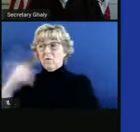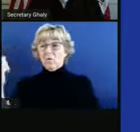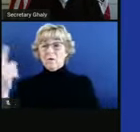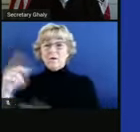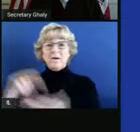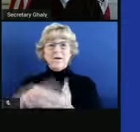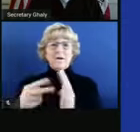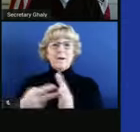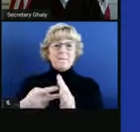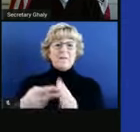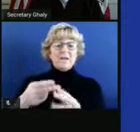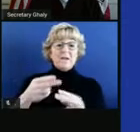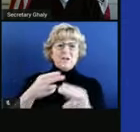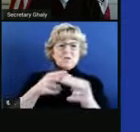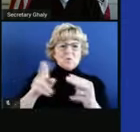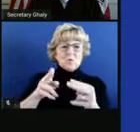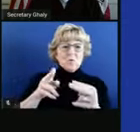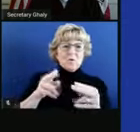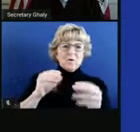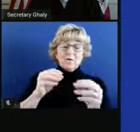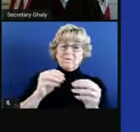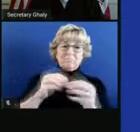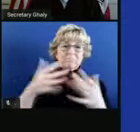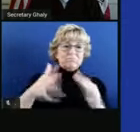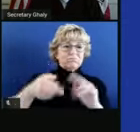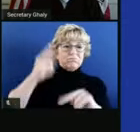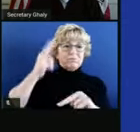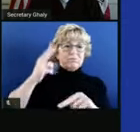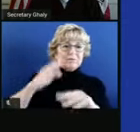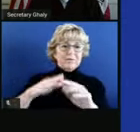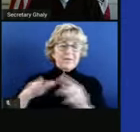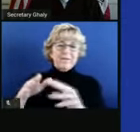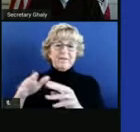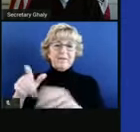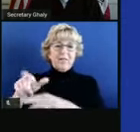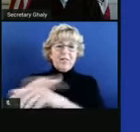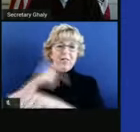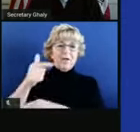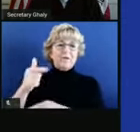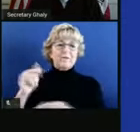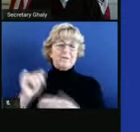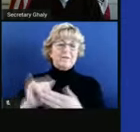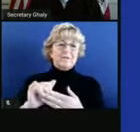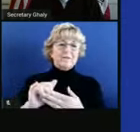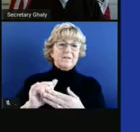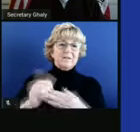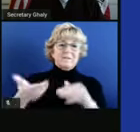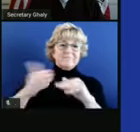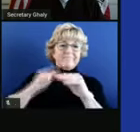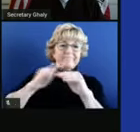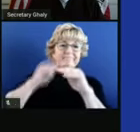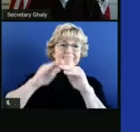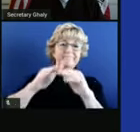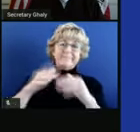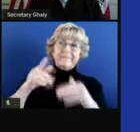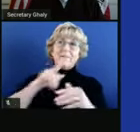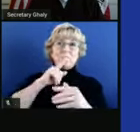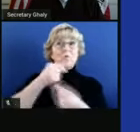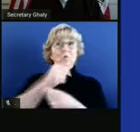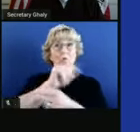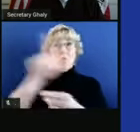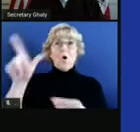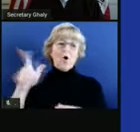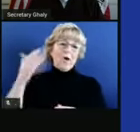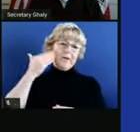is higher than the longer term, which tells us that things are generally going up. Not news to any of you, but